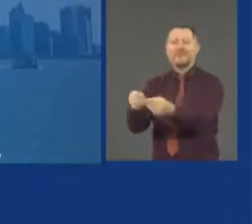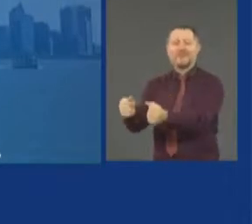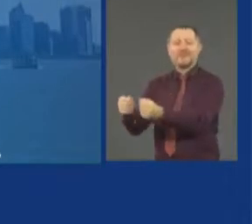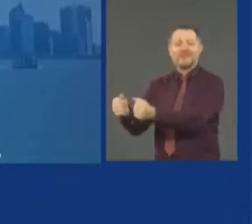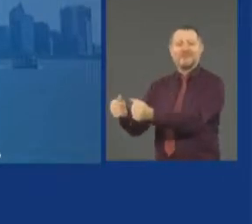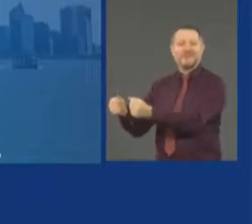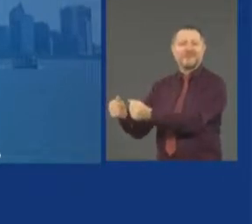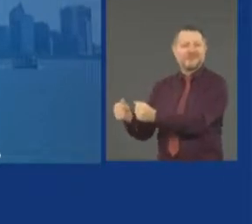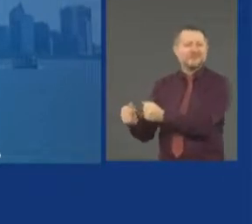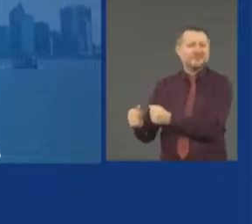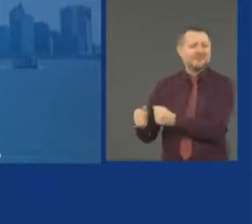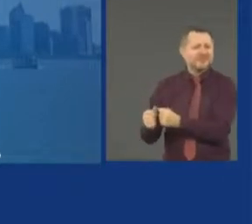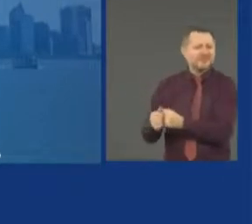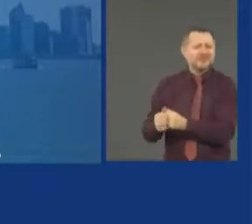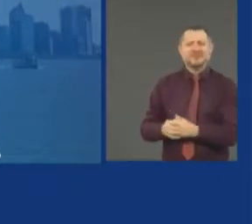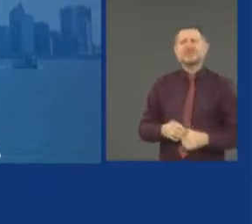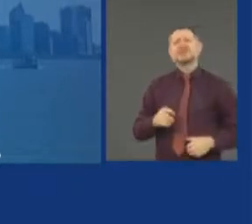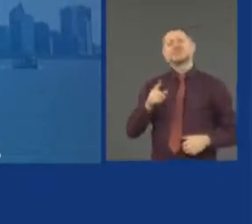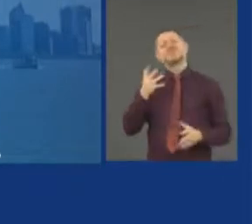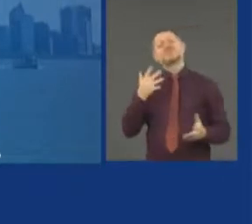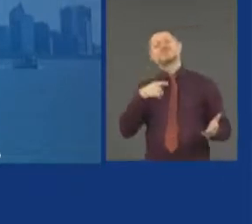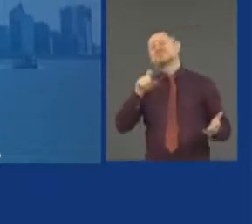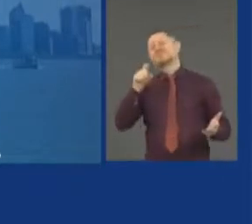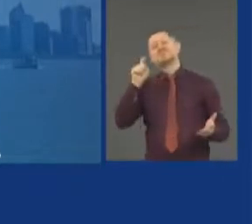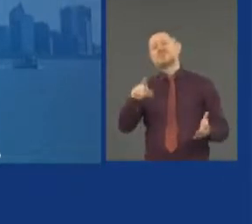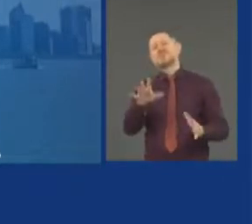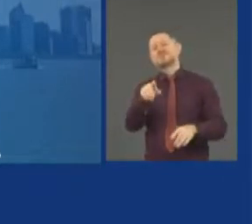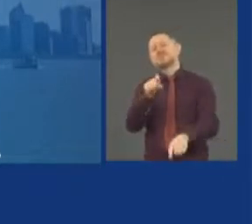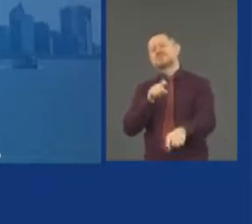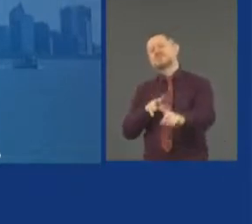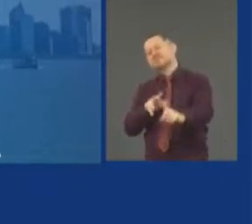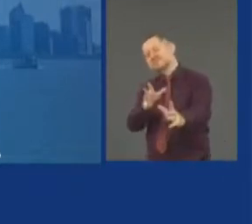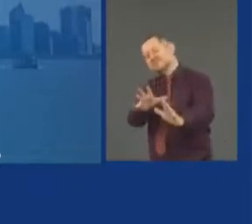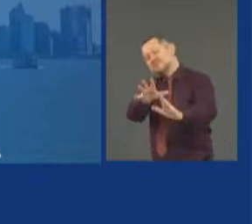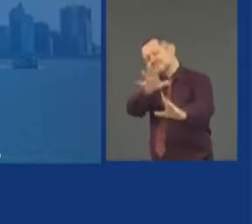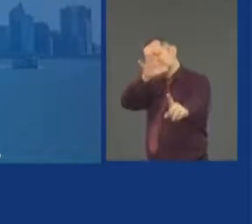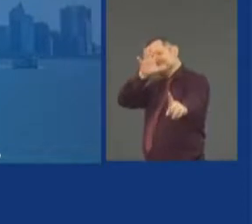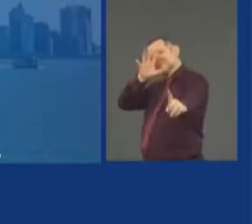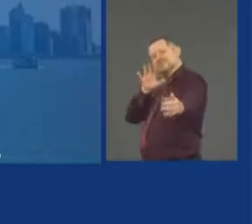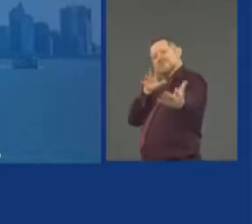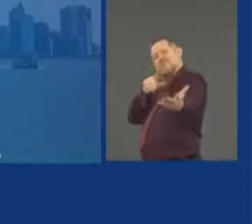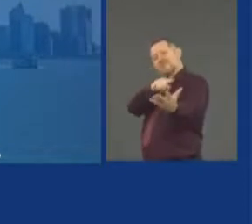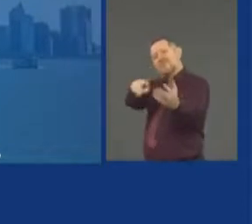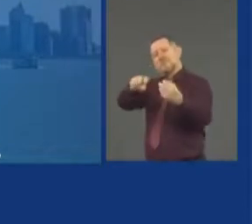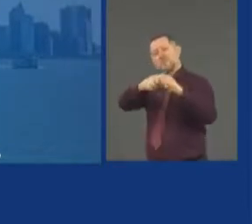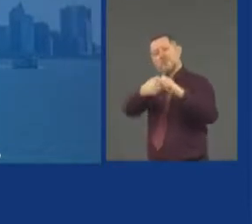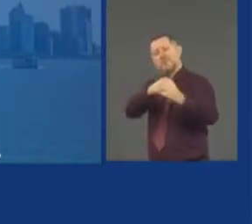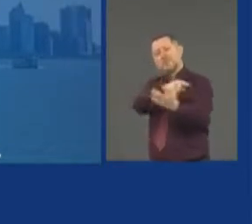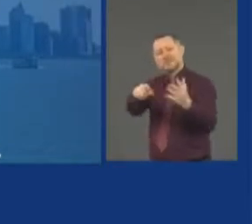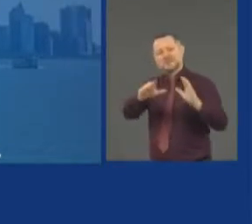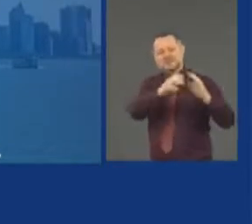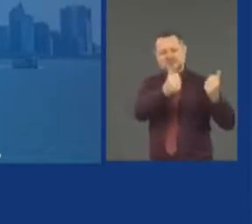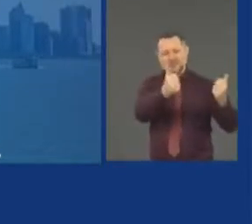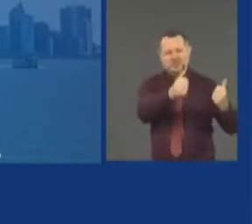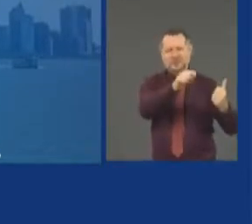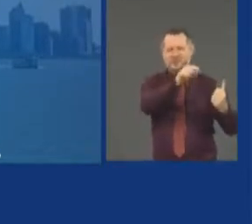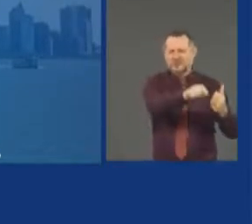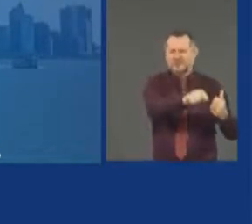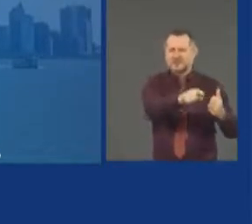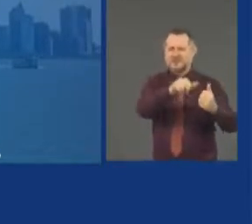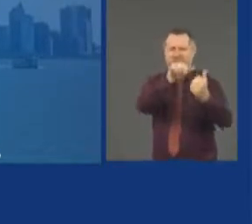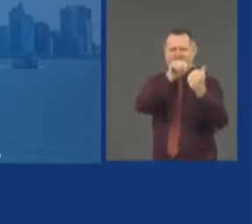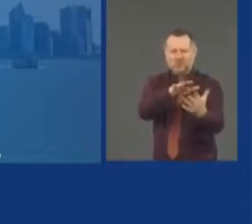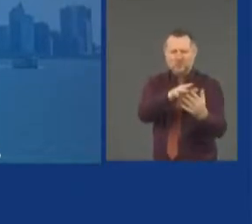gain some perspective. Separate the issues. Deal with each one. Keep the politics